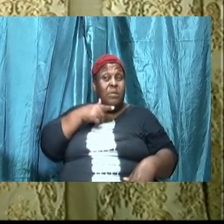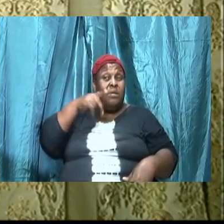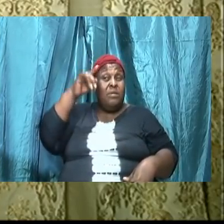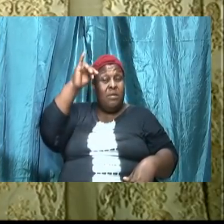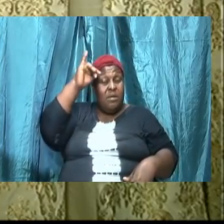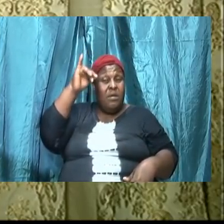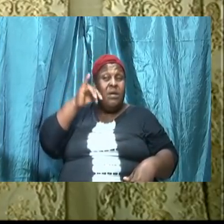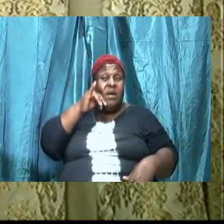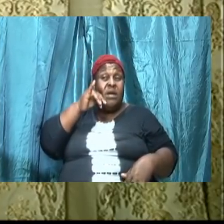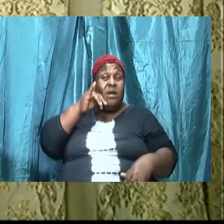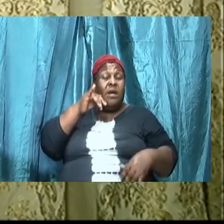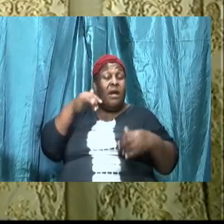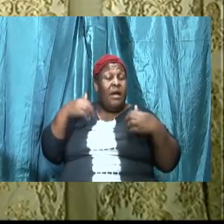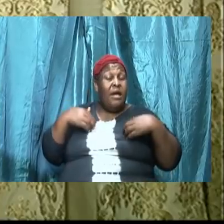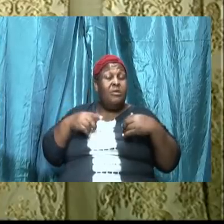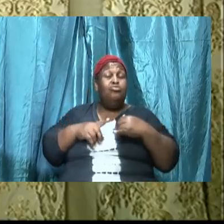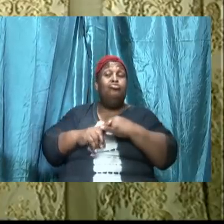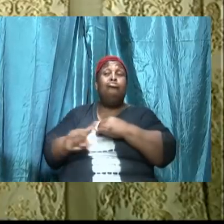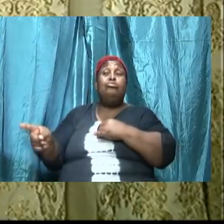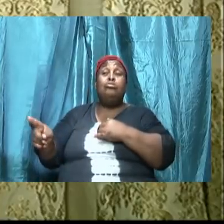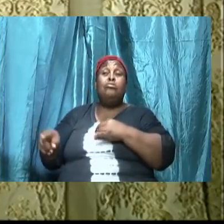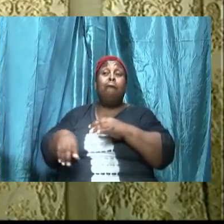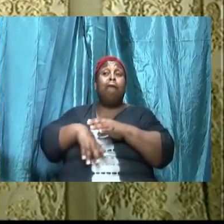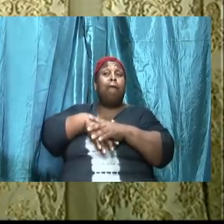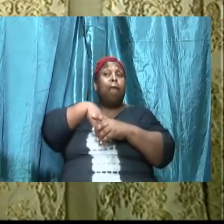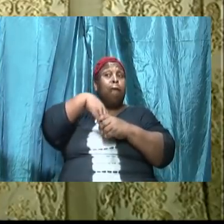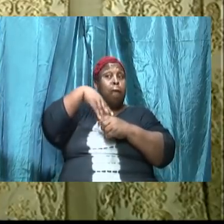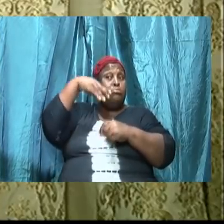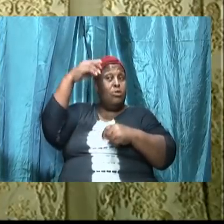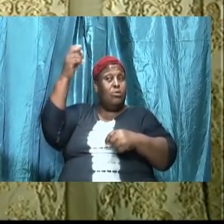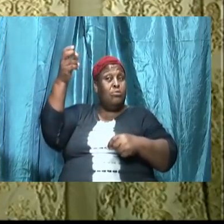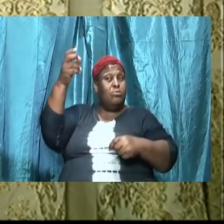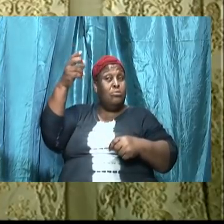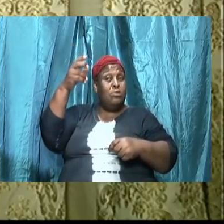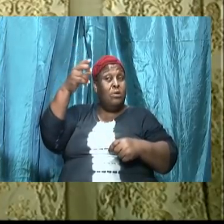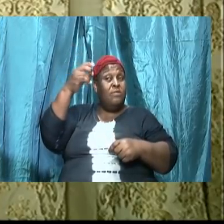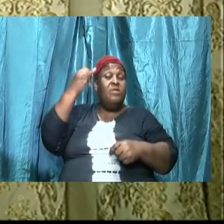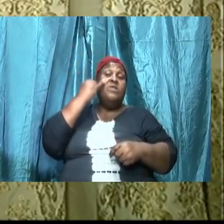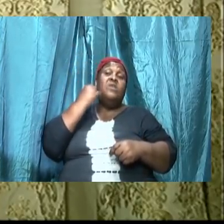of Israel and go to hide in the land of Egypt